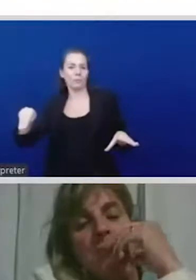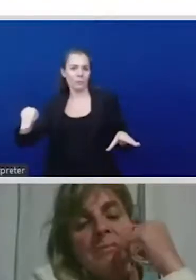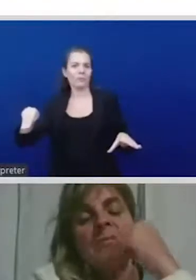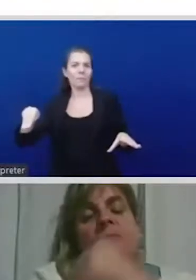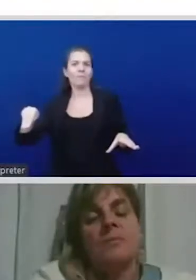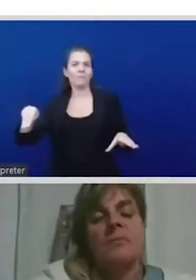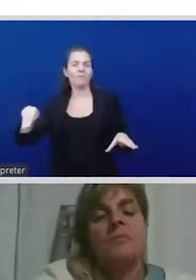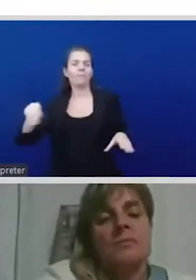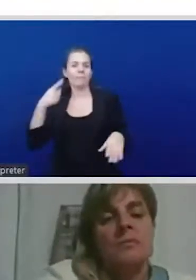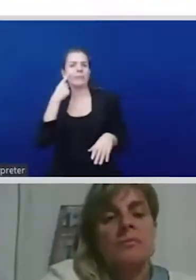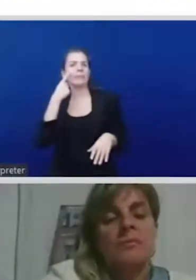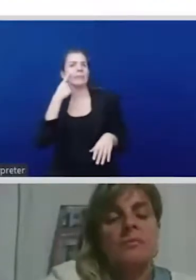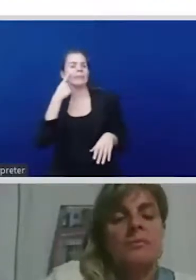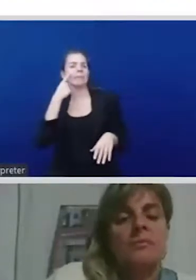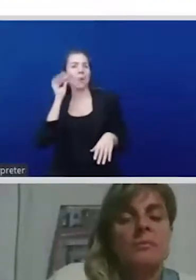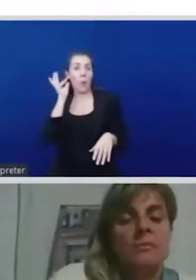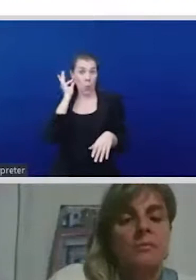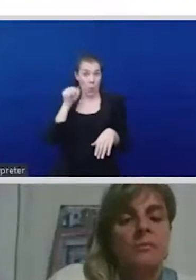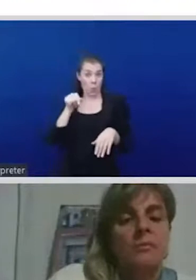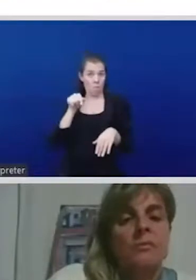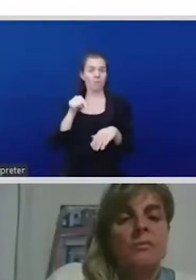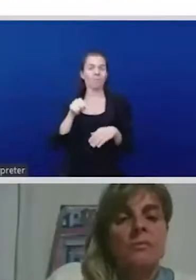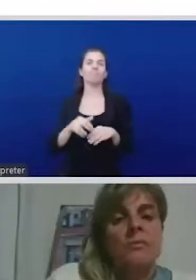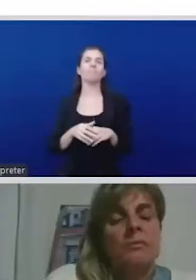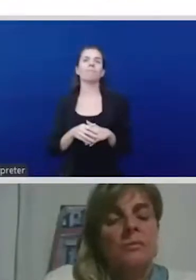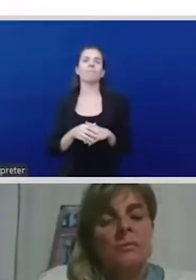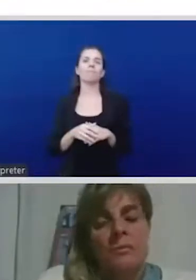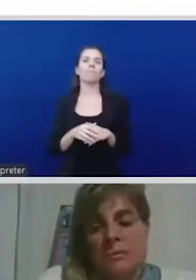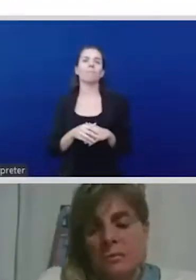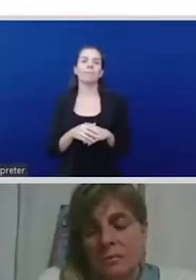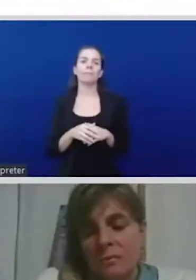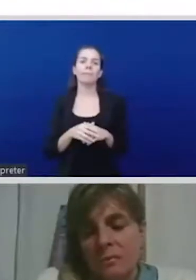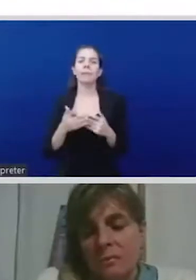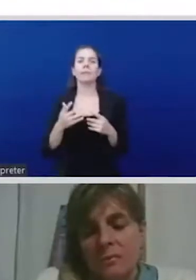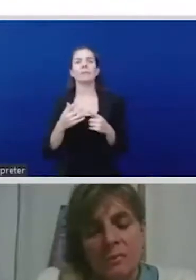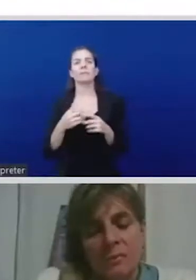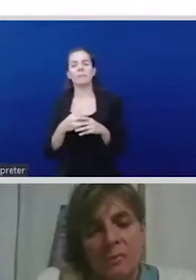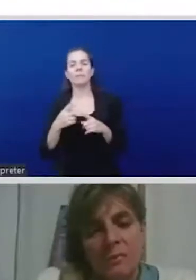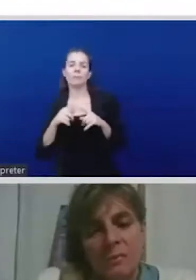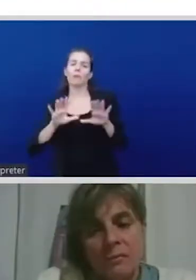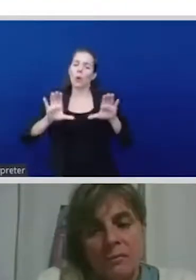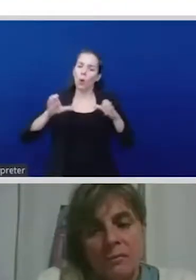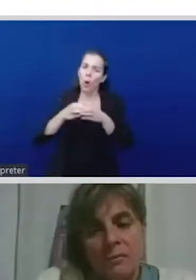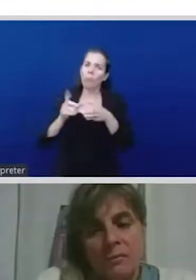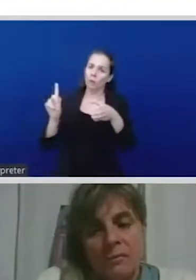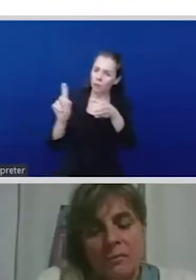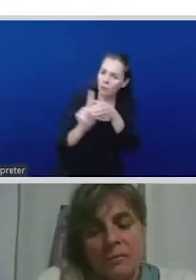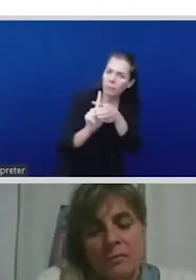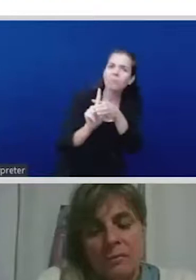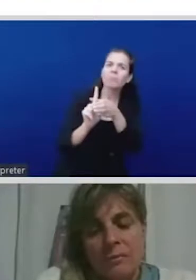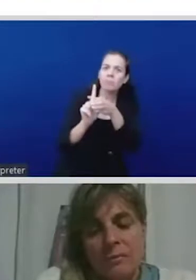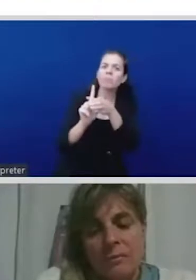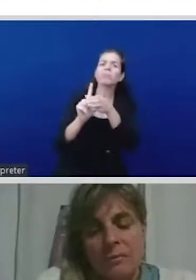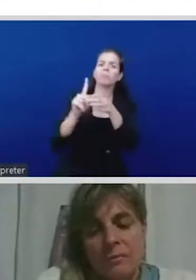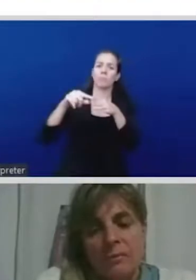contest elections in village councils there are two things which stood out one is that there was this restlessness and this anger